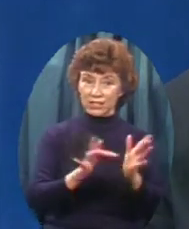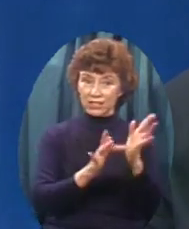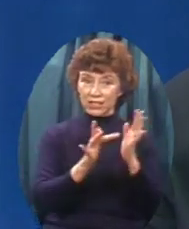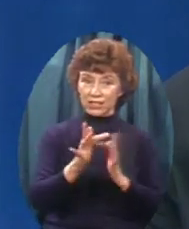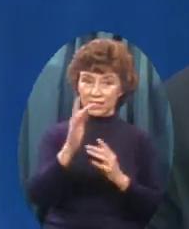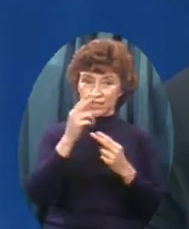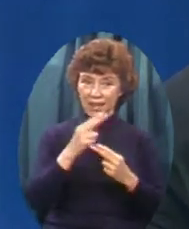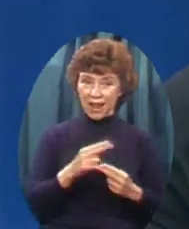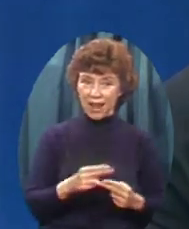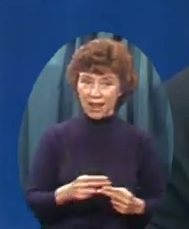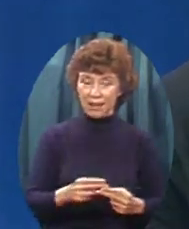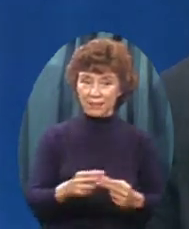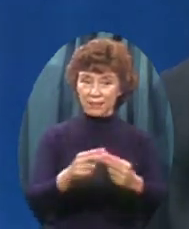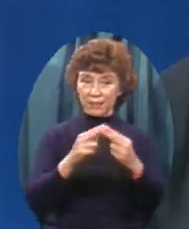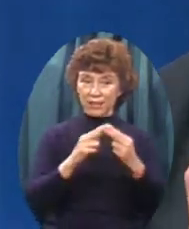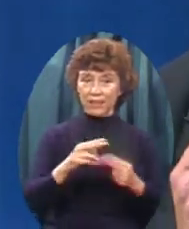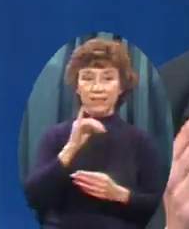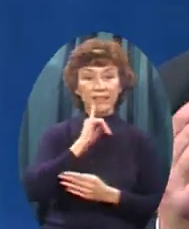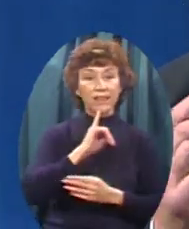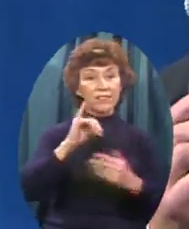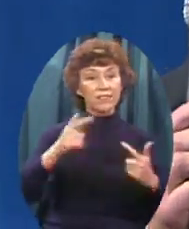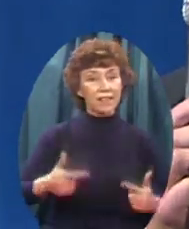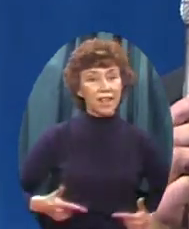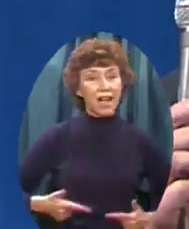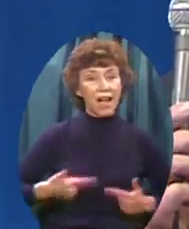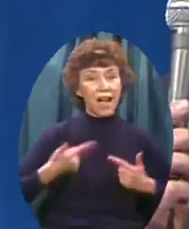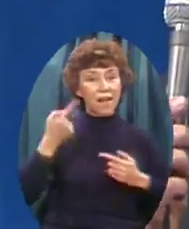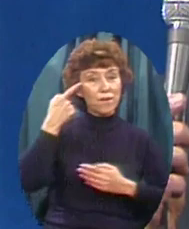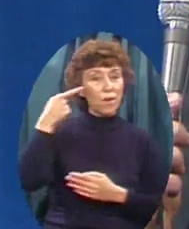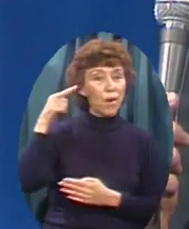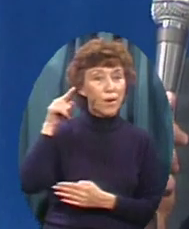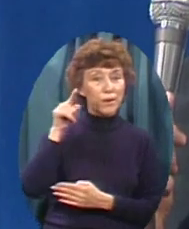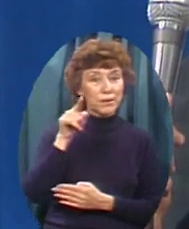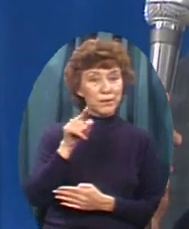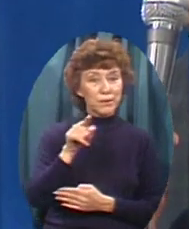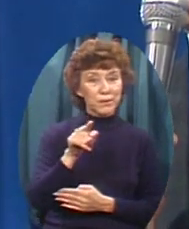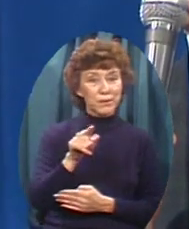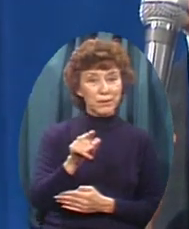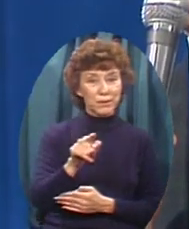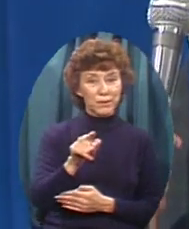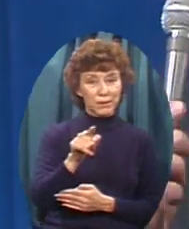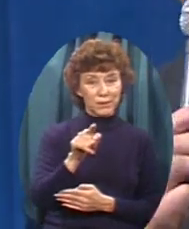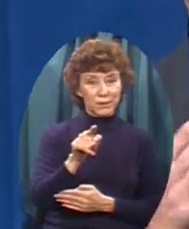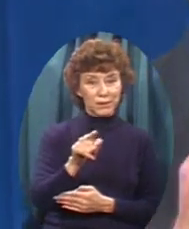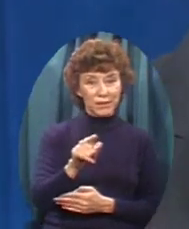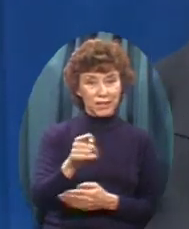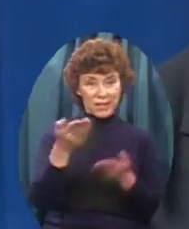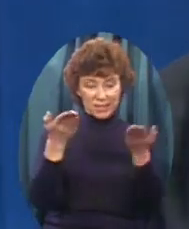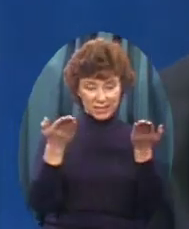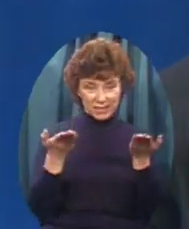Jesus' name There's life for you This